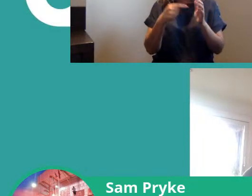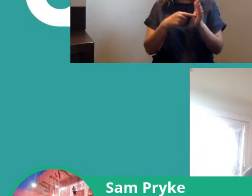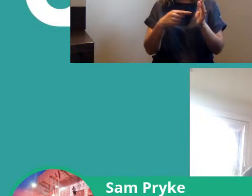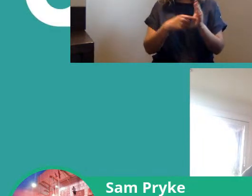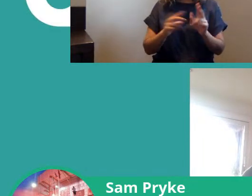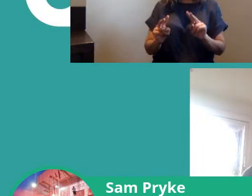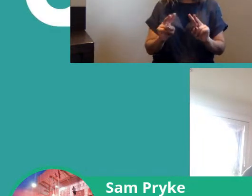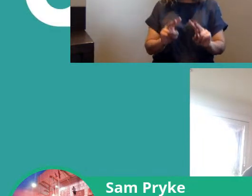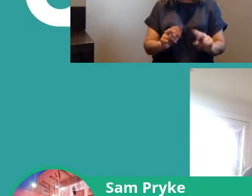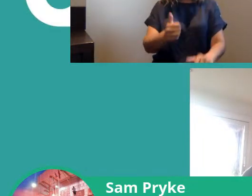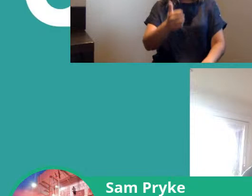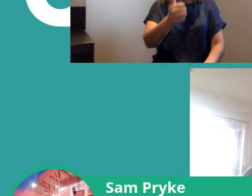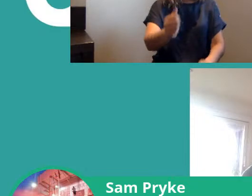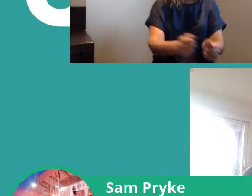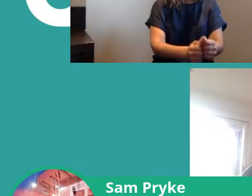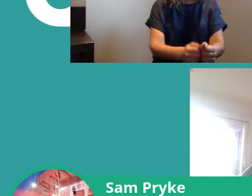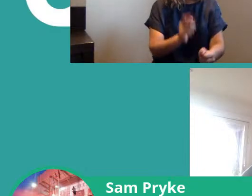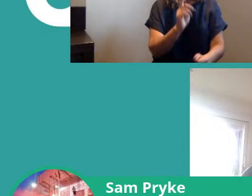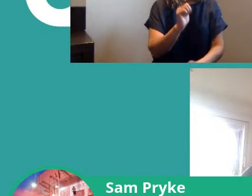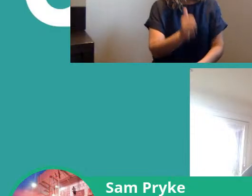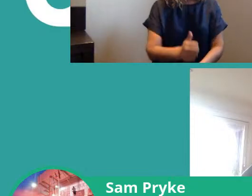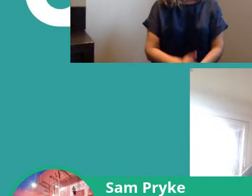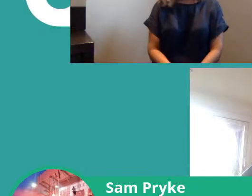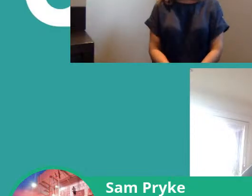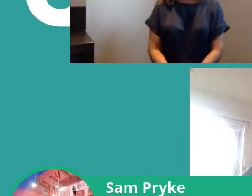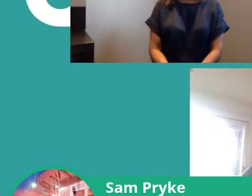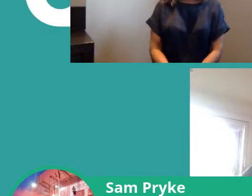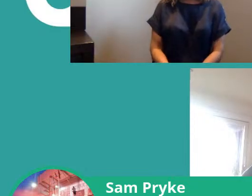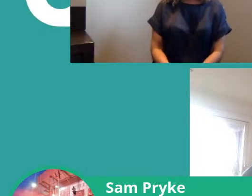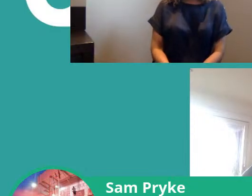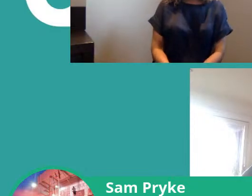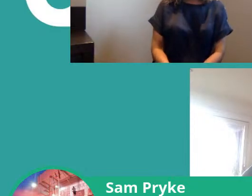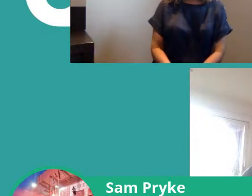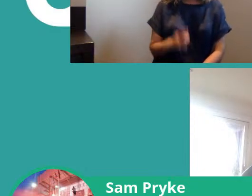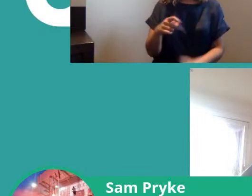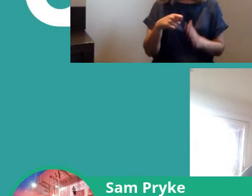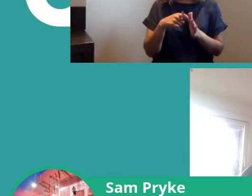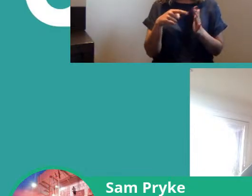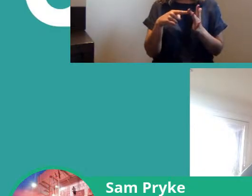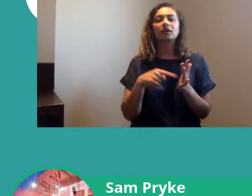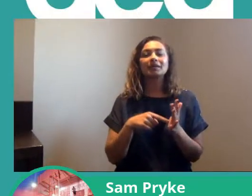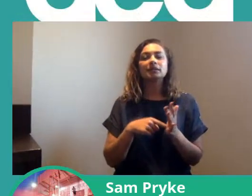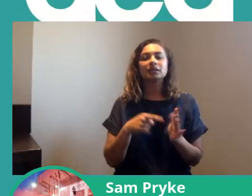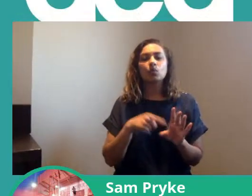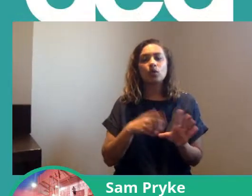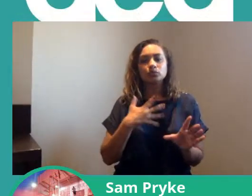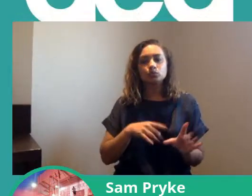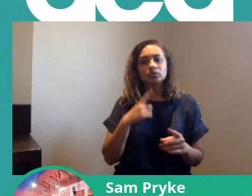perspective couldn't agree more um right I'm going to see if Kitty wants to come in and add anything